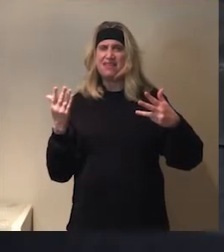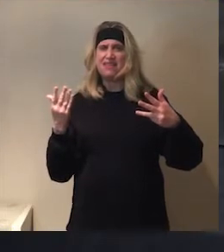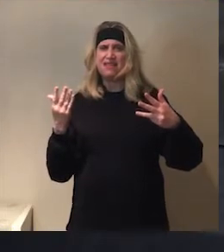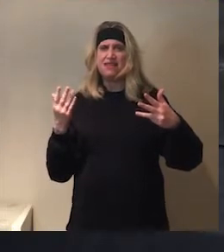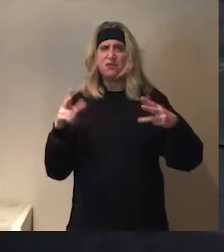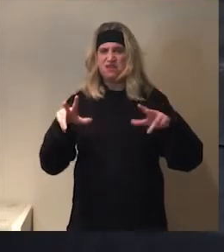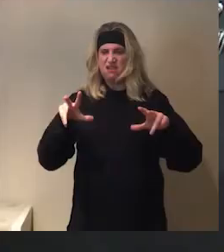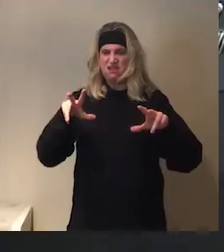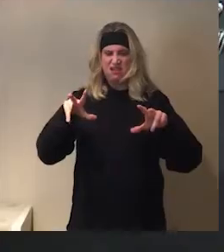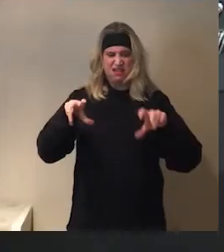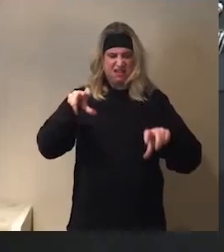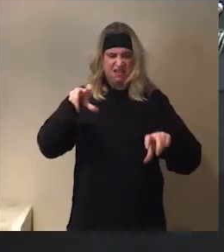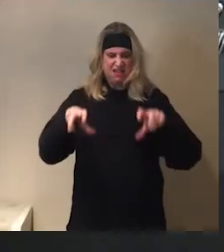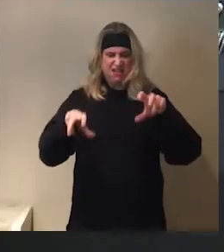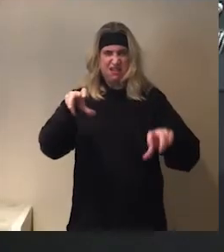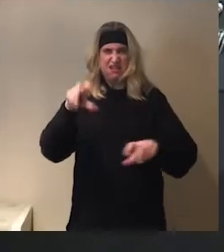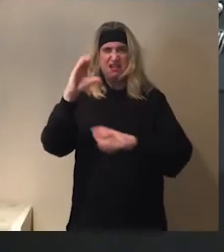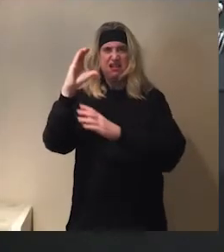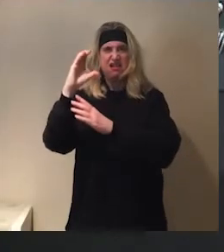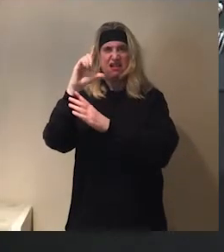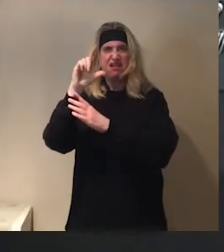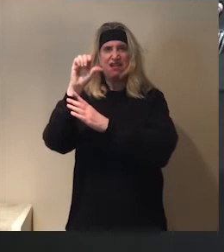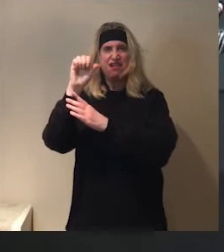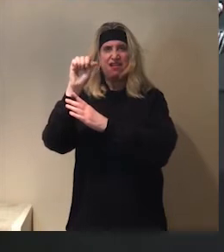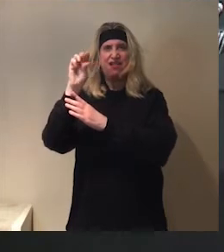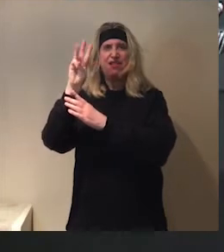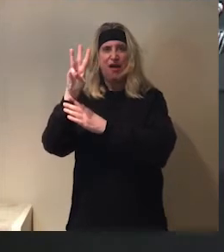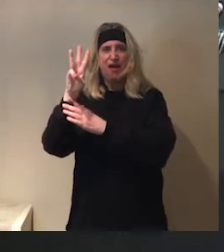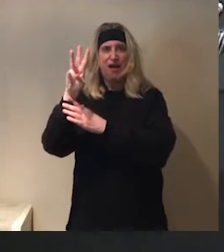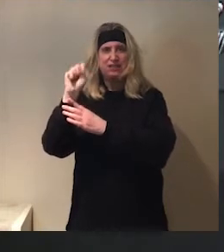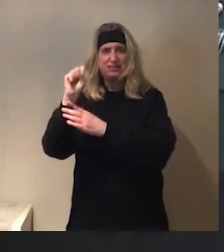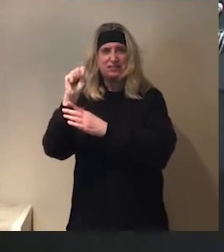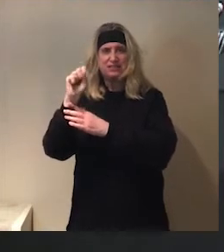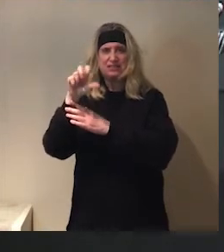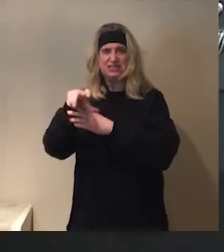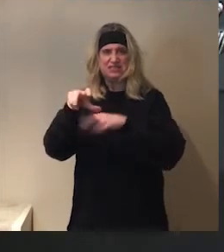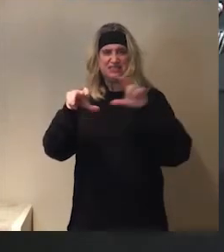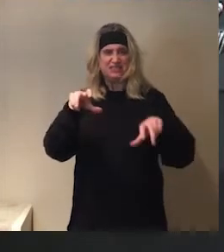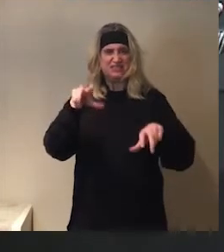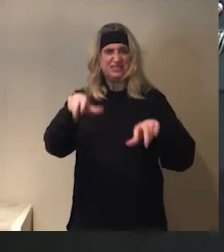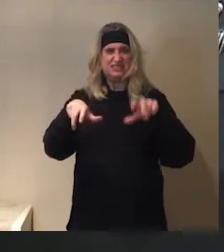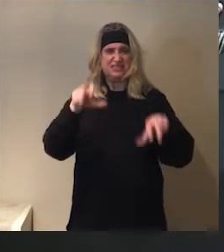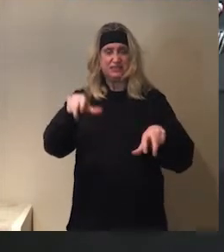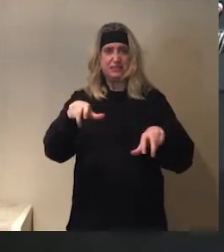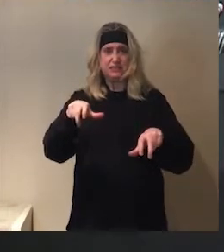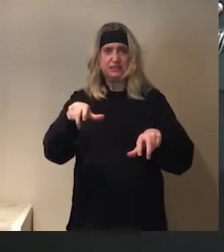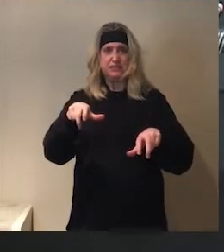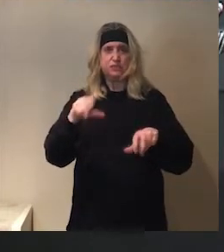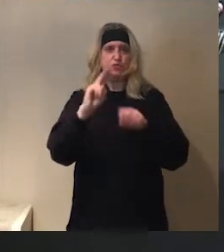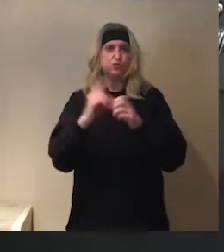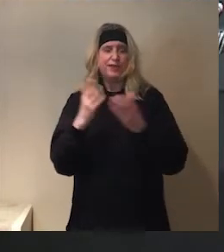the claws. We need the claws. Yes. Okay. For that, again, small pieces